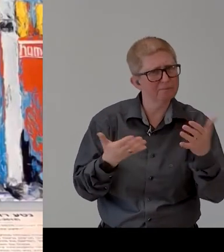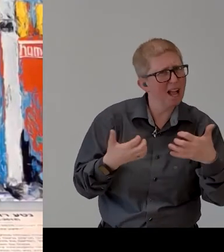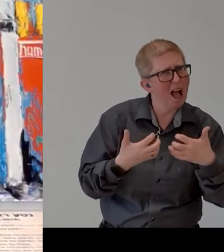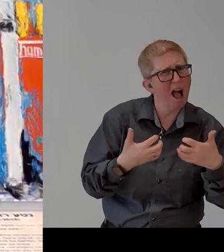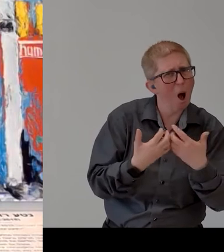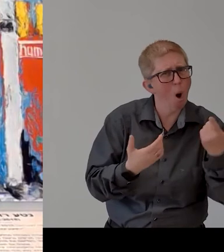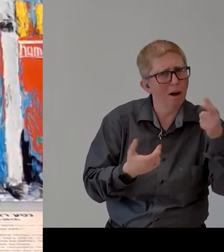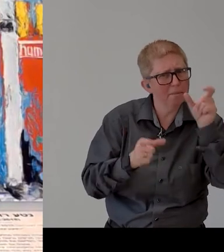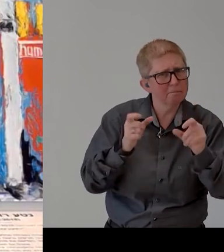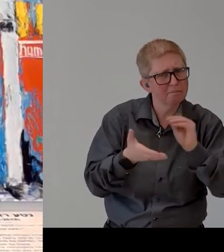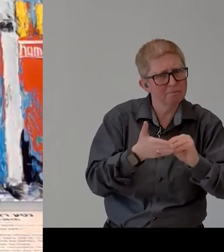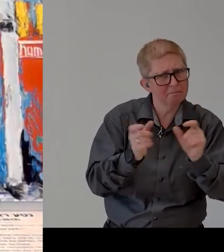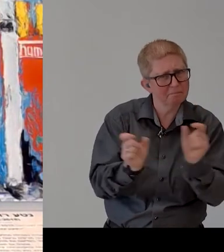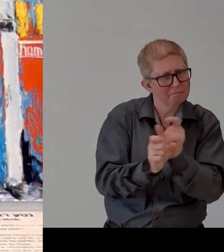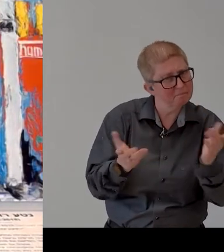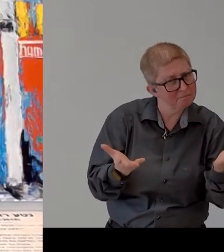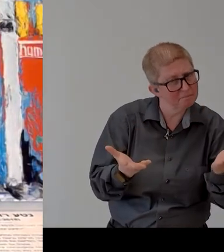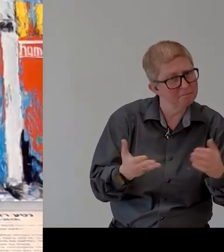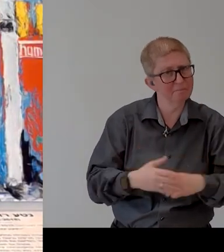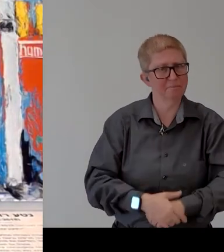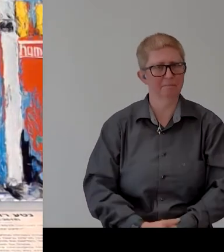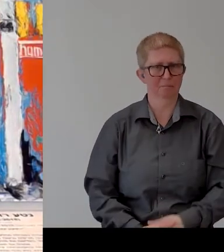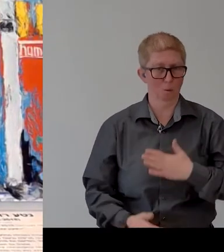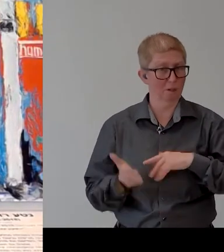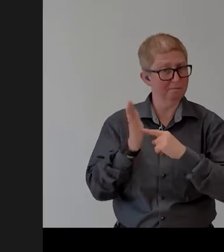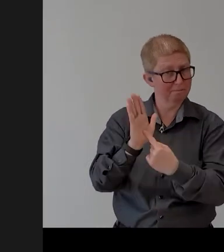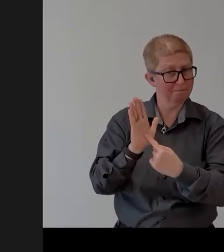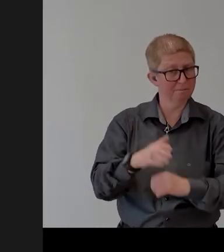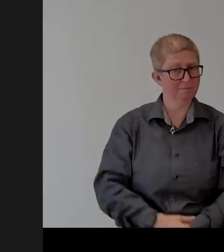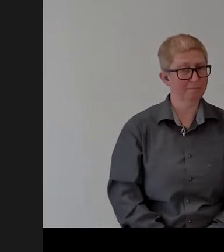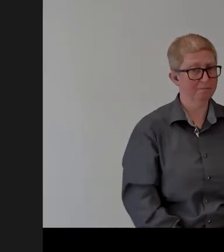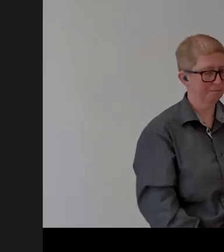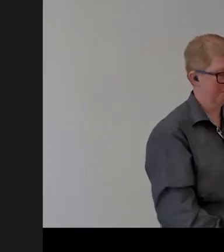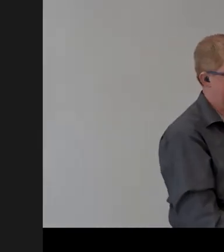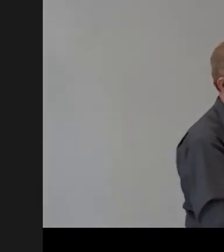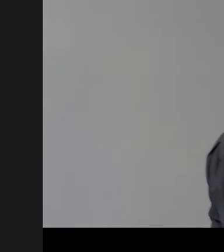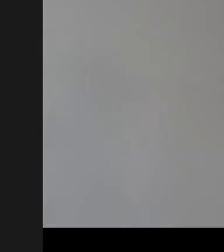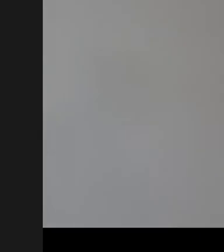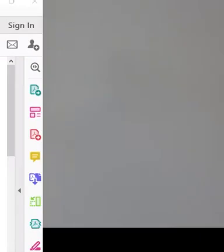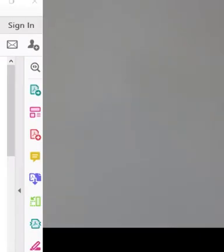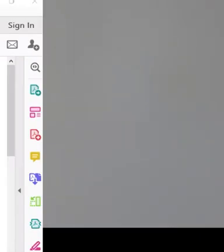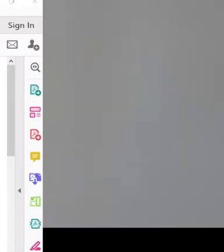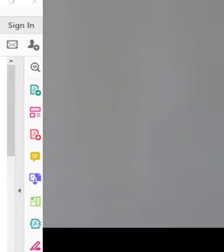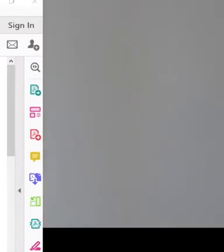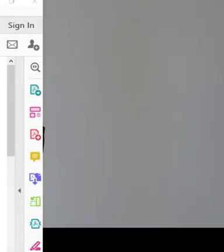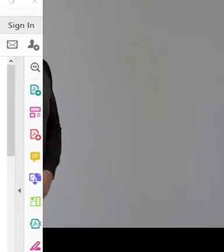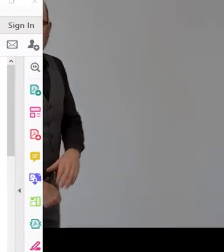shelley you're you're sharing it here so